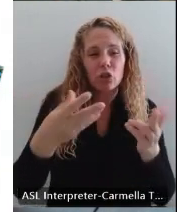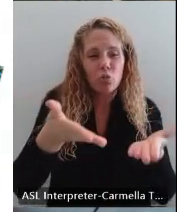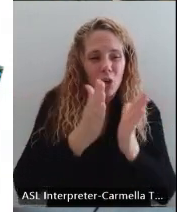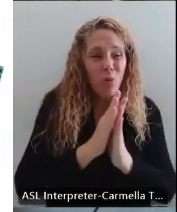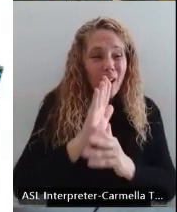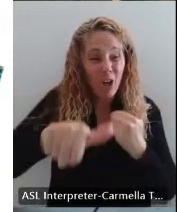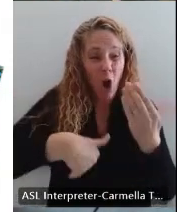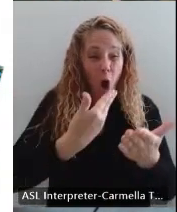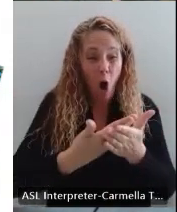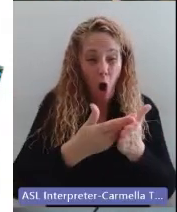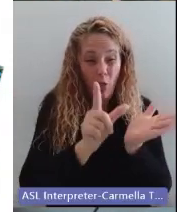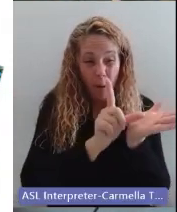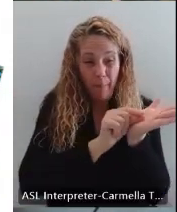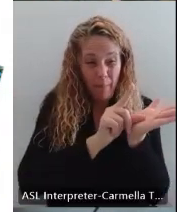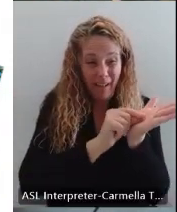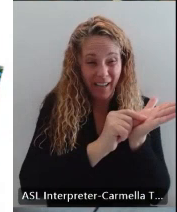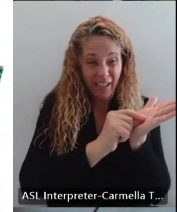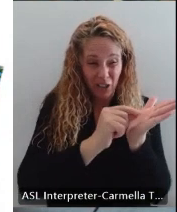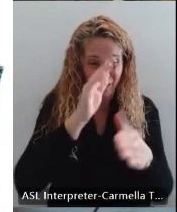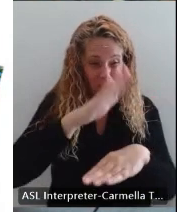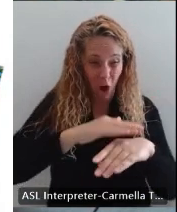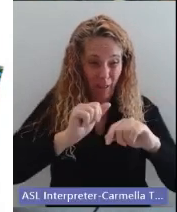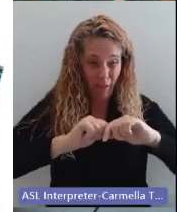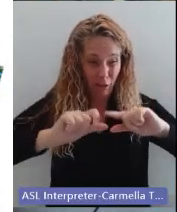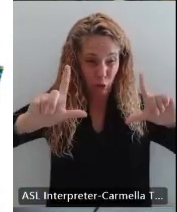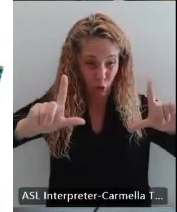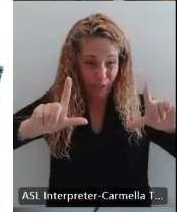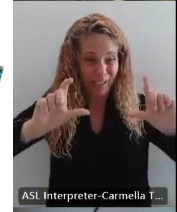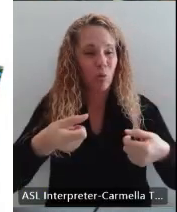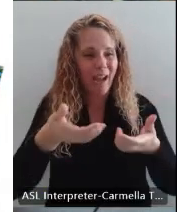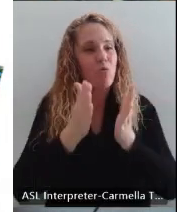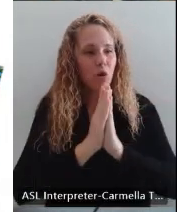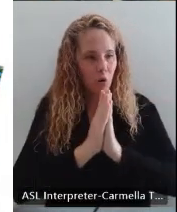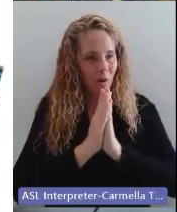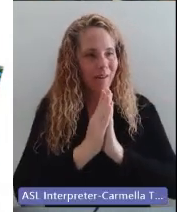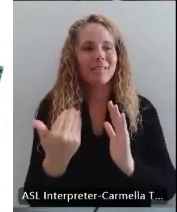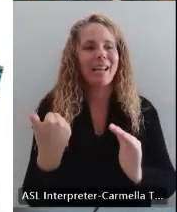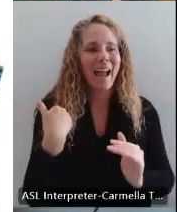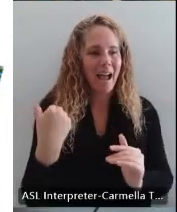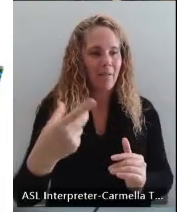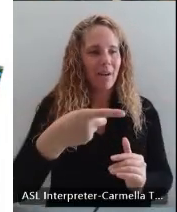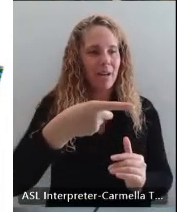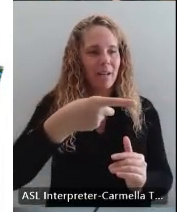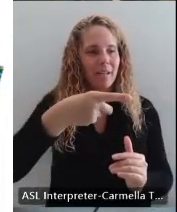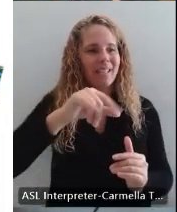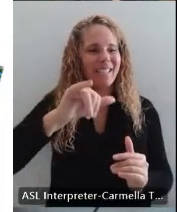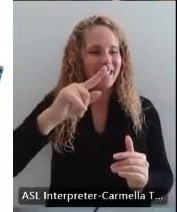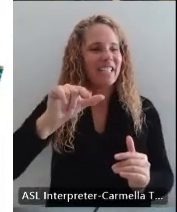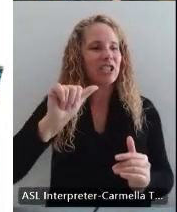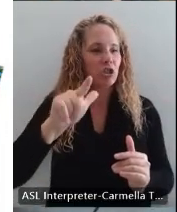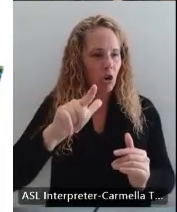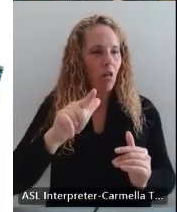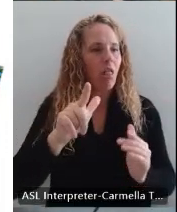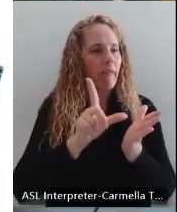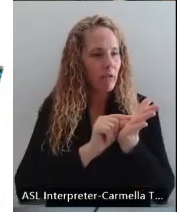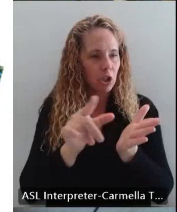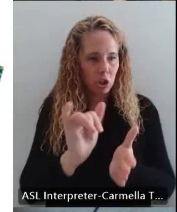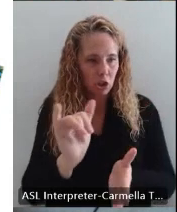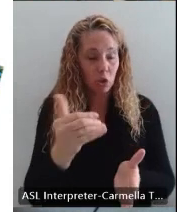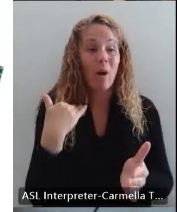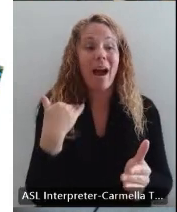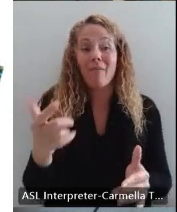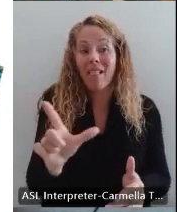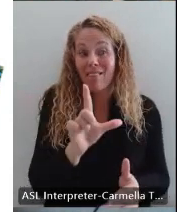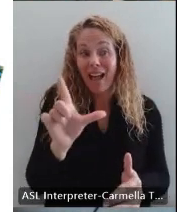on the screen are requestable, and there's also digital versions. We also have a library